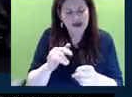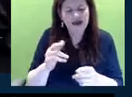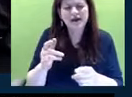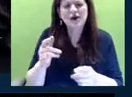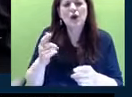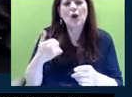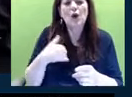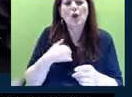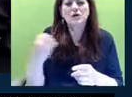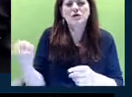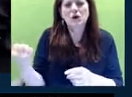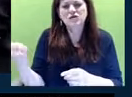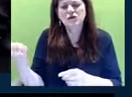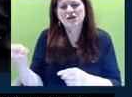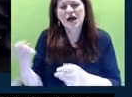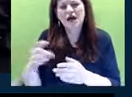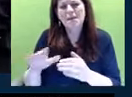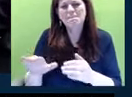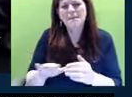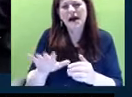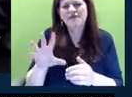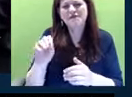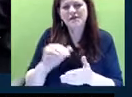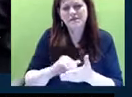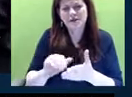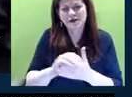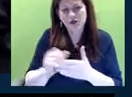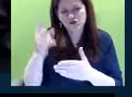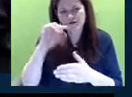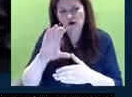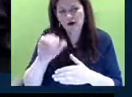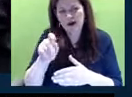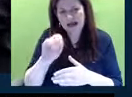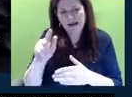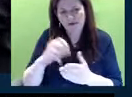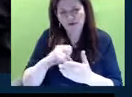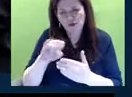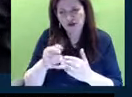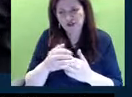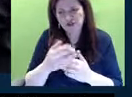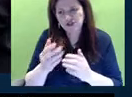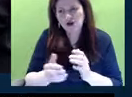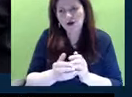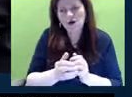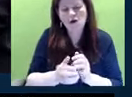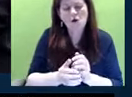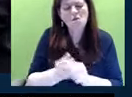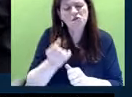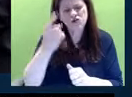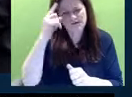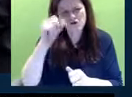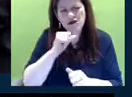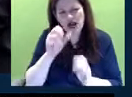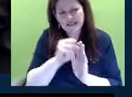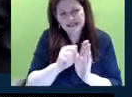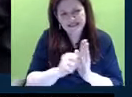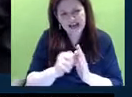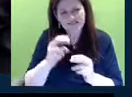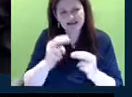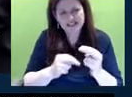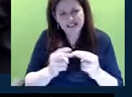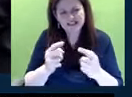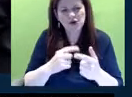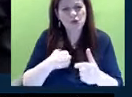set aside about $50 million for these capital projects, mostly for non-state facilities. We've been in